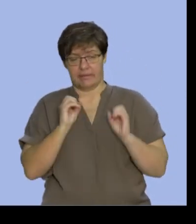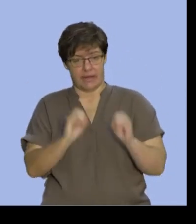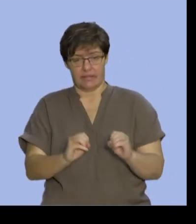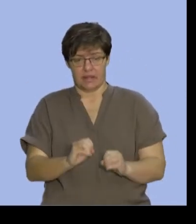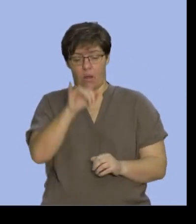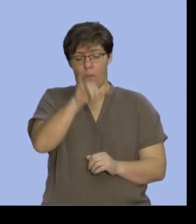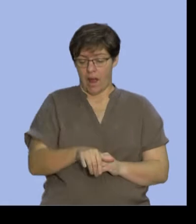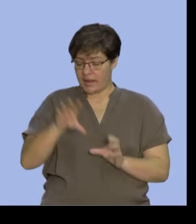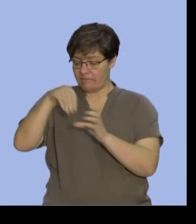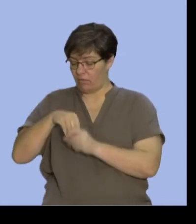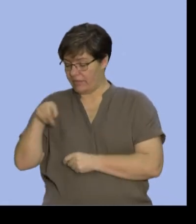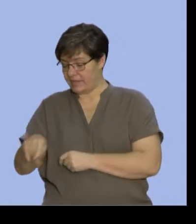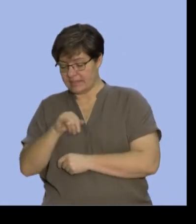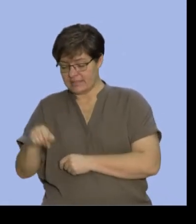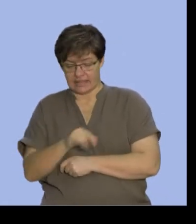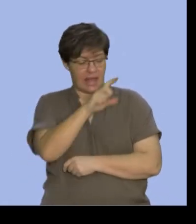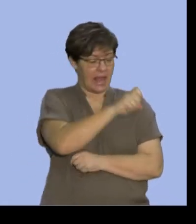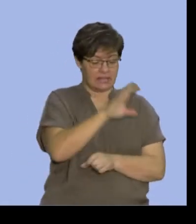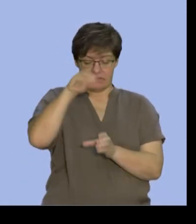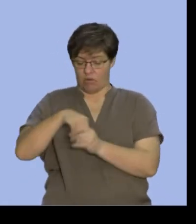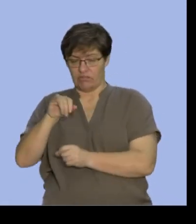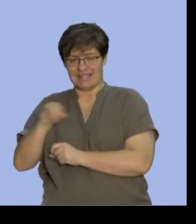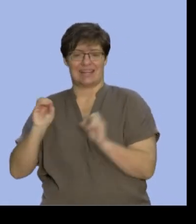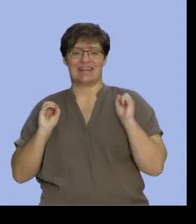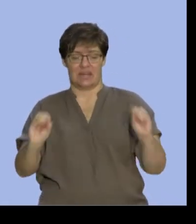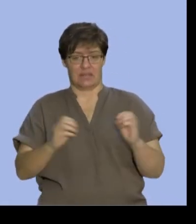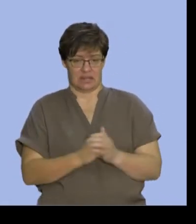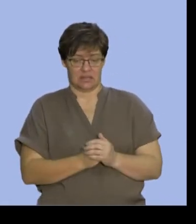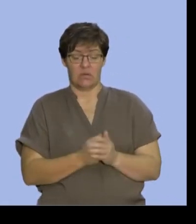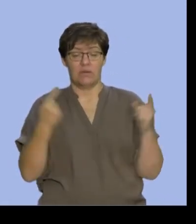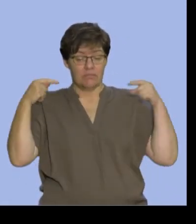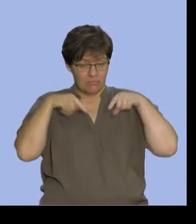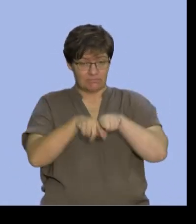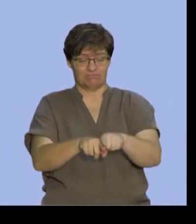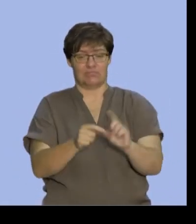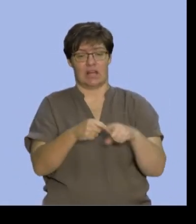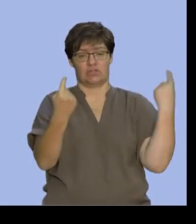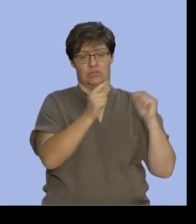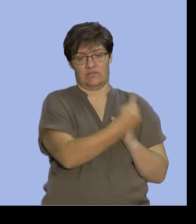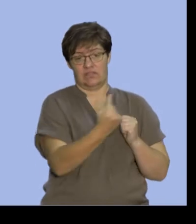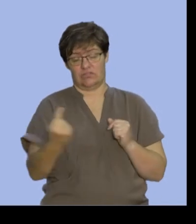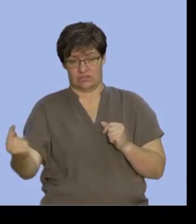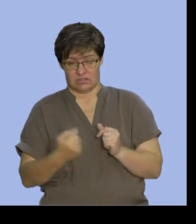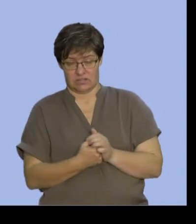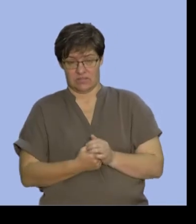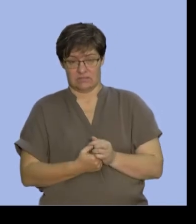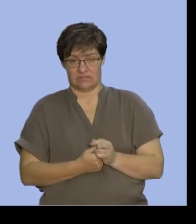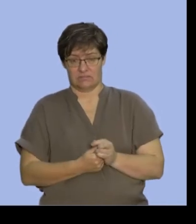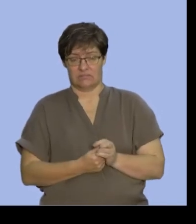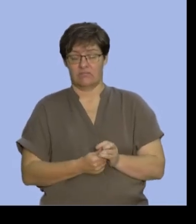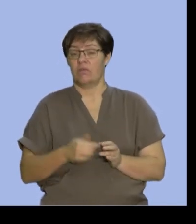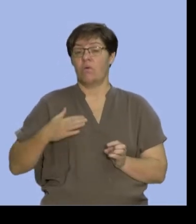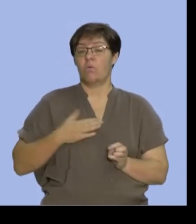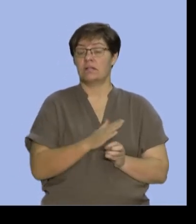Z. So, these are mutually exclusive. And for that reason, if we wanted to find